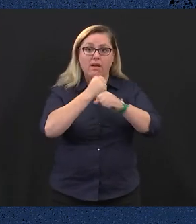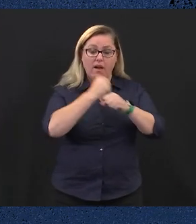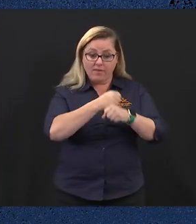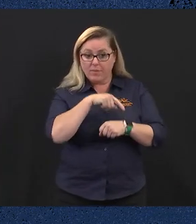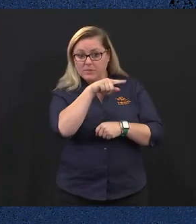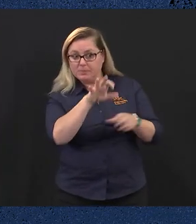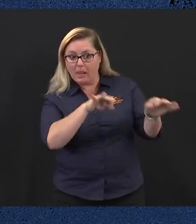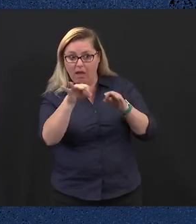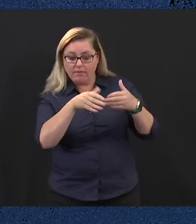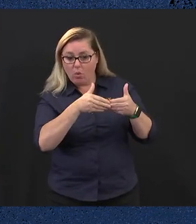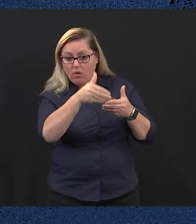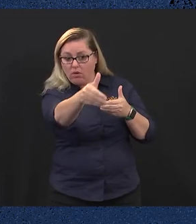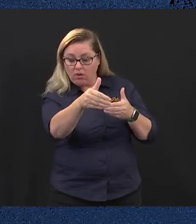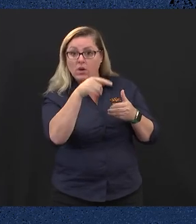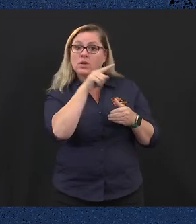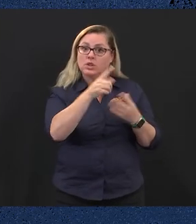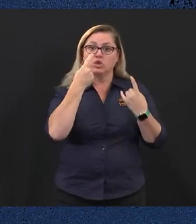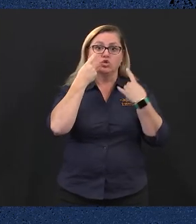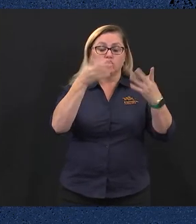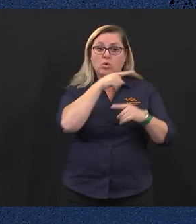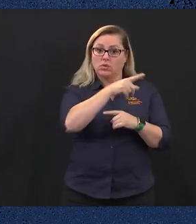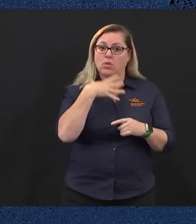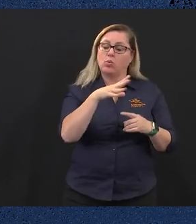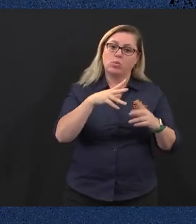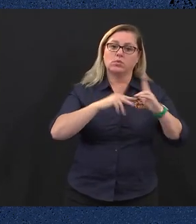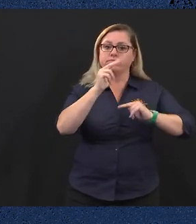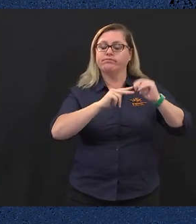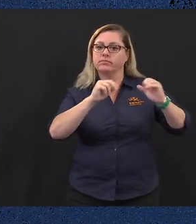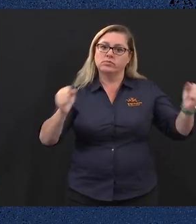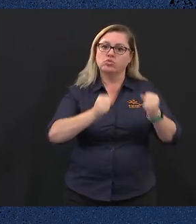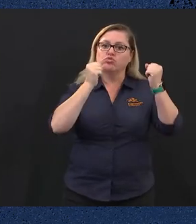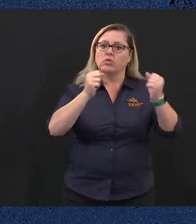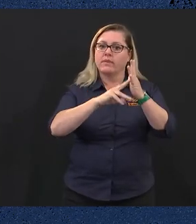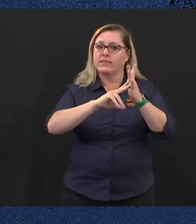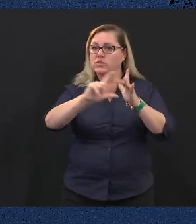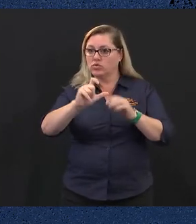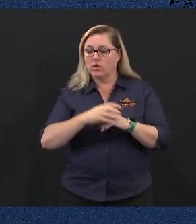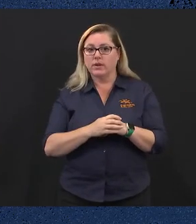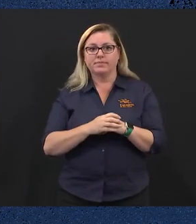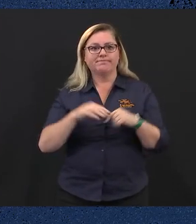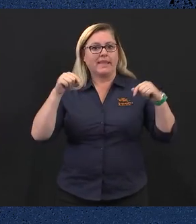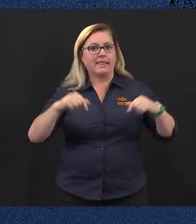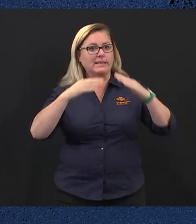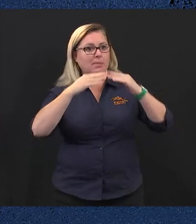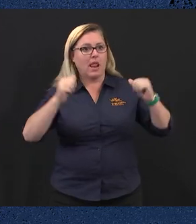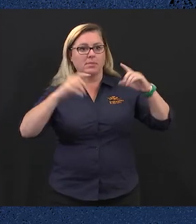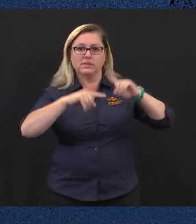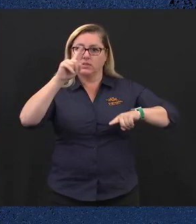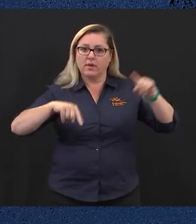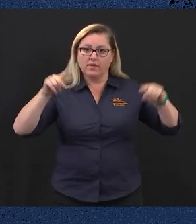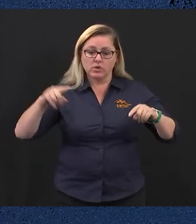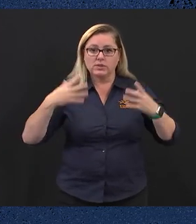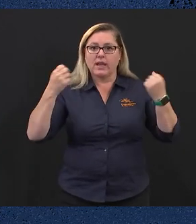government's commitment to creating a stronger Victoria. This parliament is diverse and offers a range of different